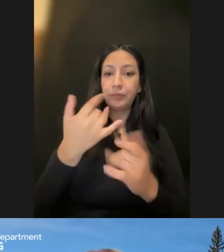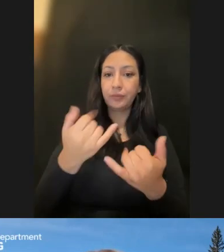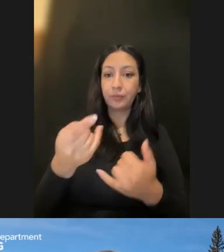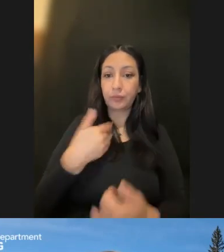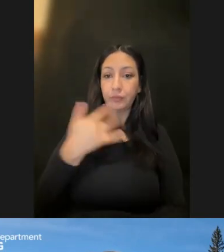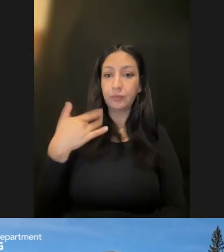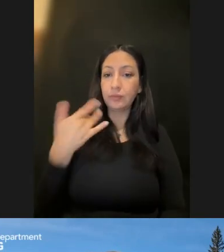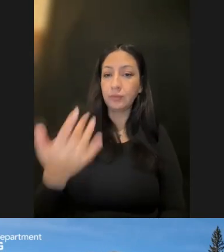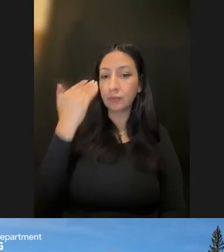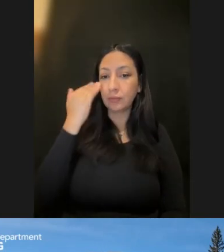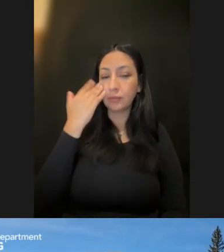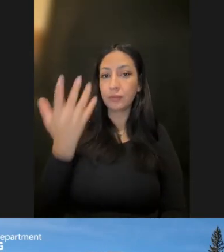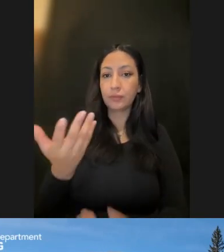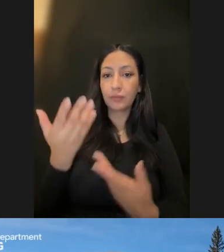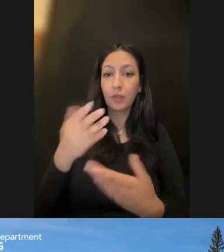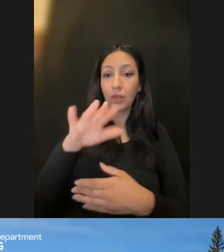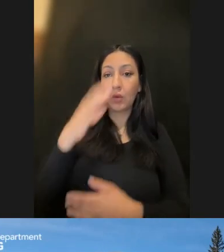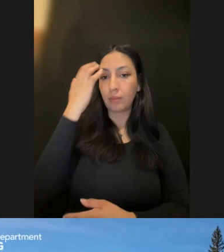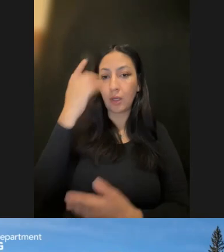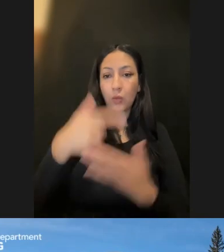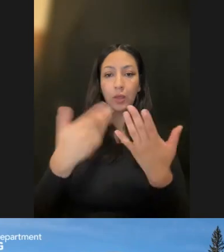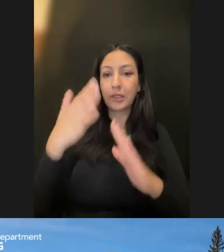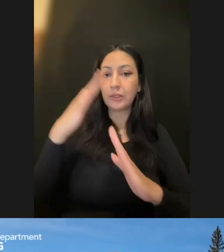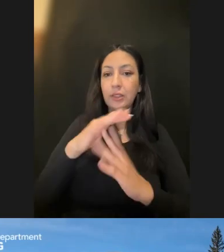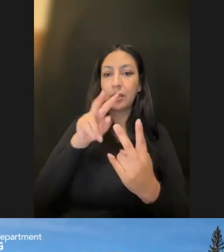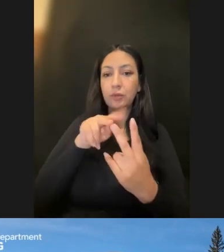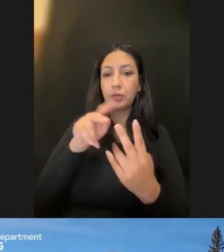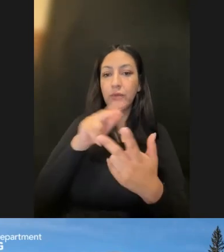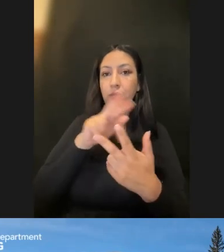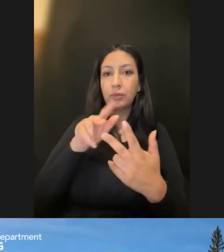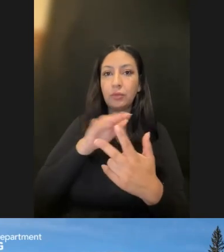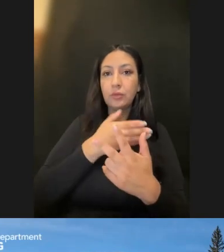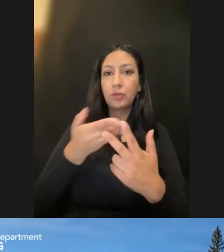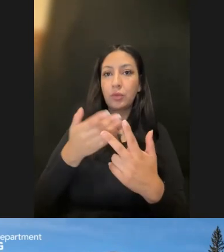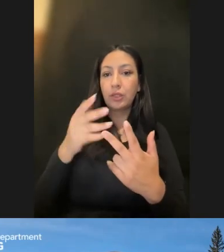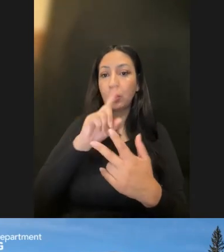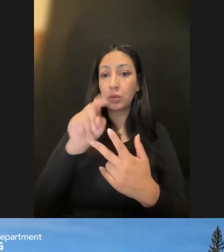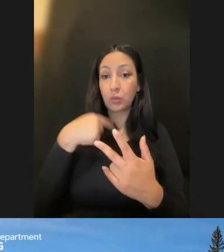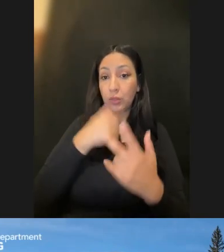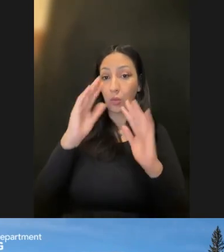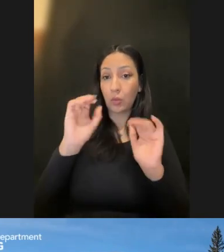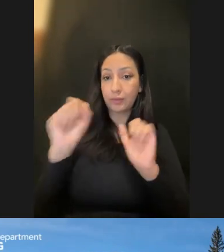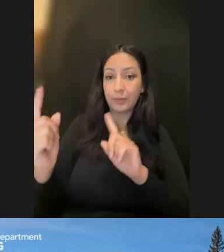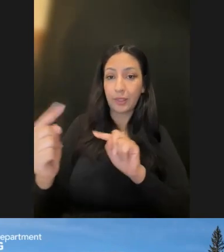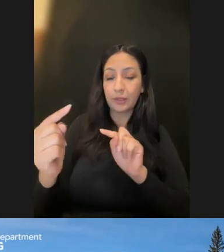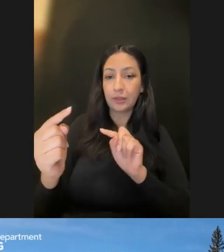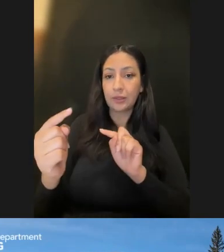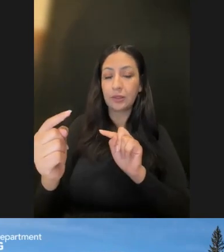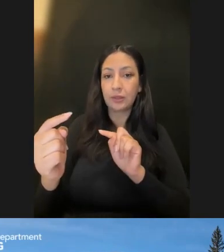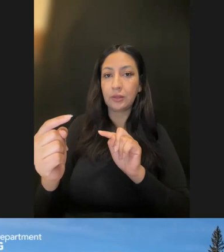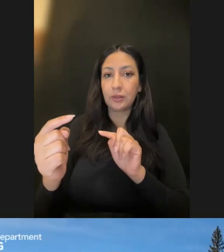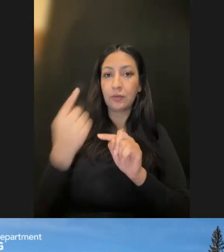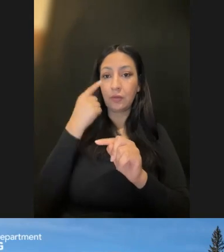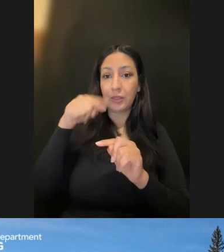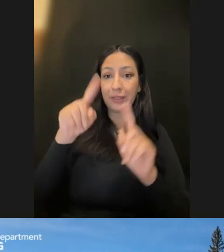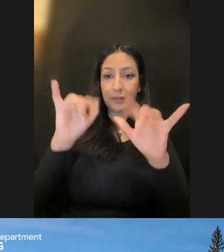sense of, you know, in your mind, what are the top two or three questions that we hope can be answered by this